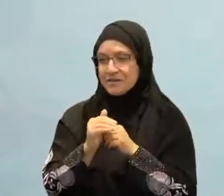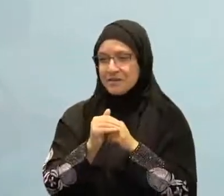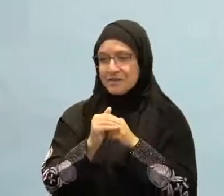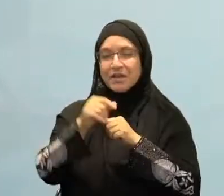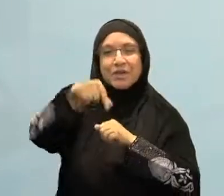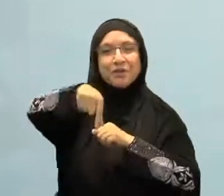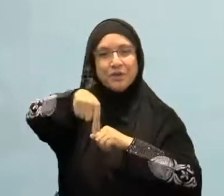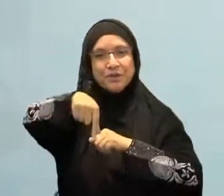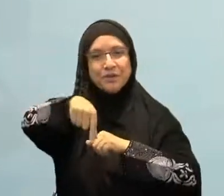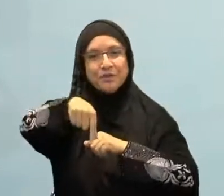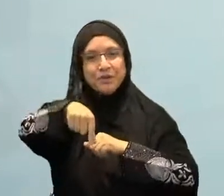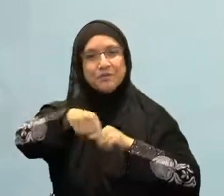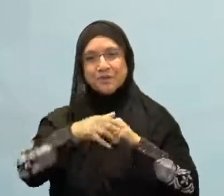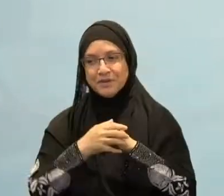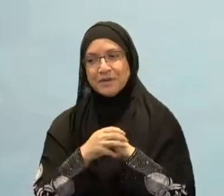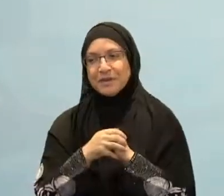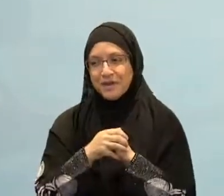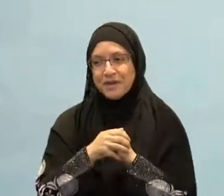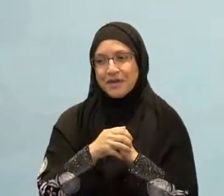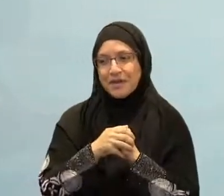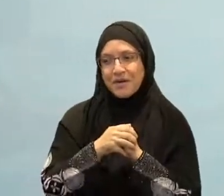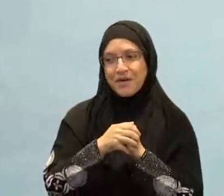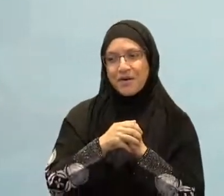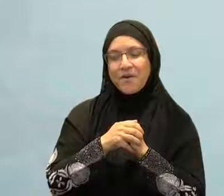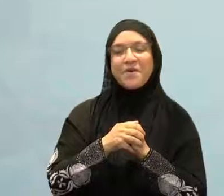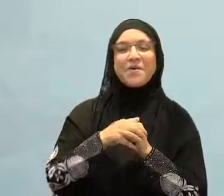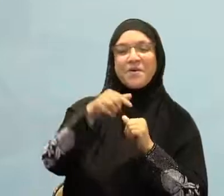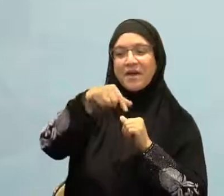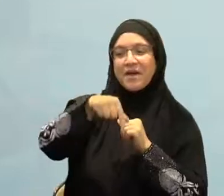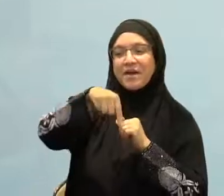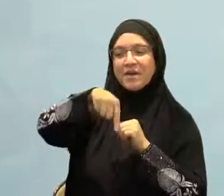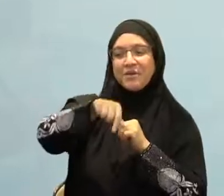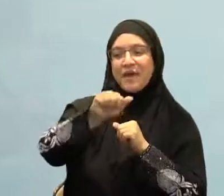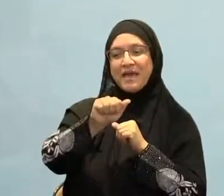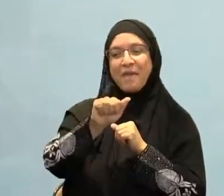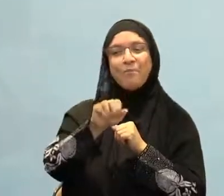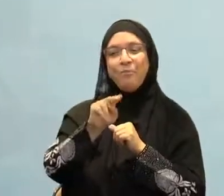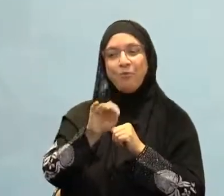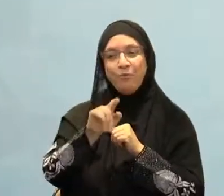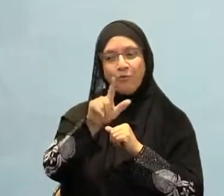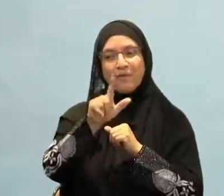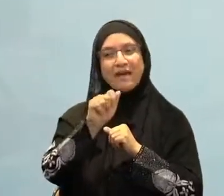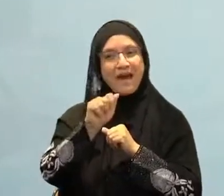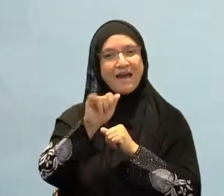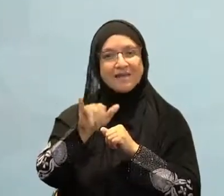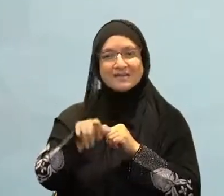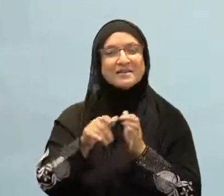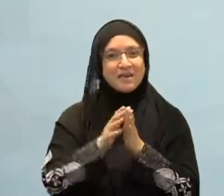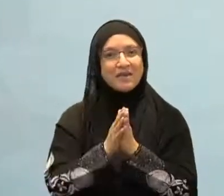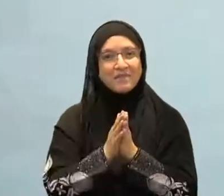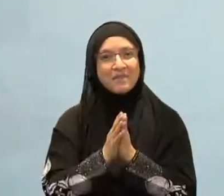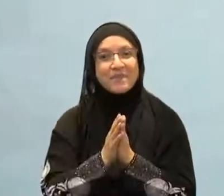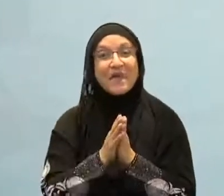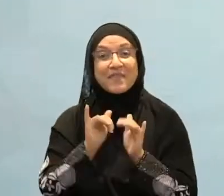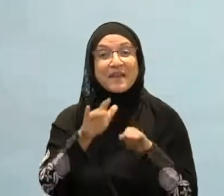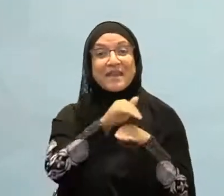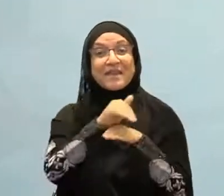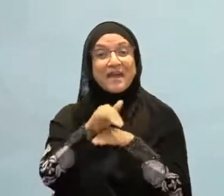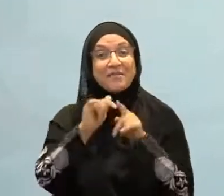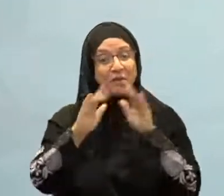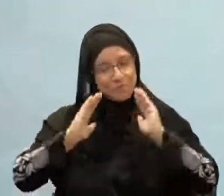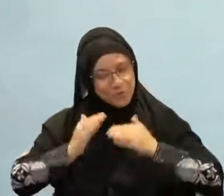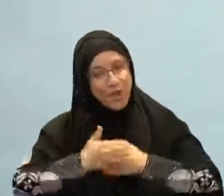struggle with the fara'id, with the mandatory prayers. And so some might say, why talk about tahajjud?